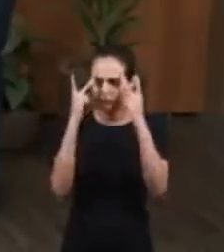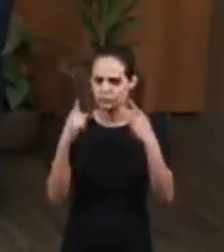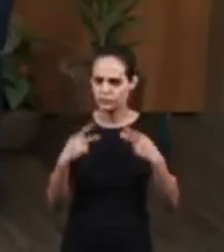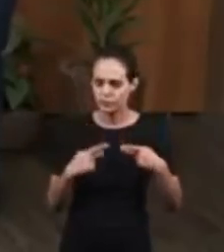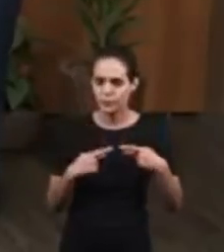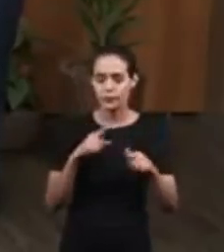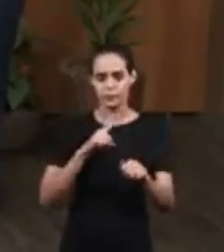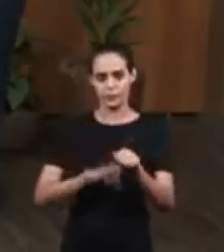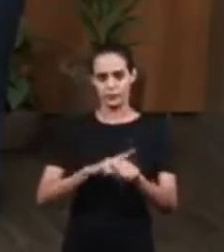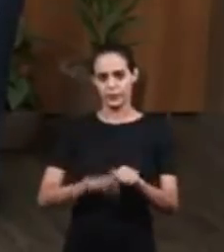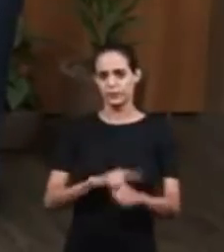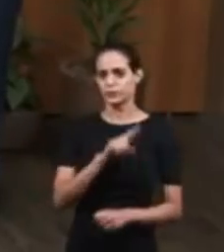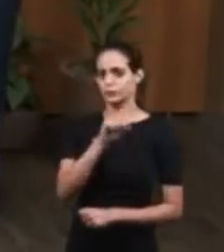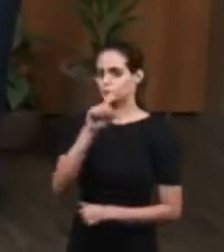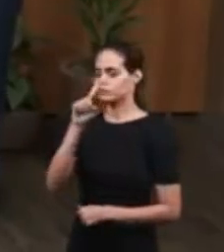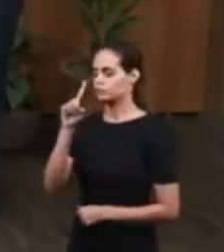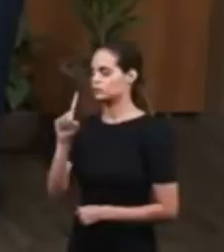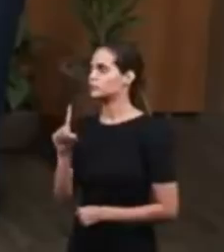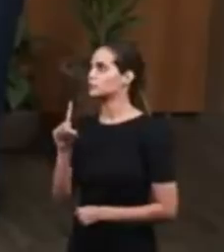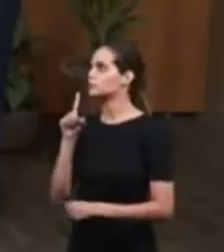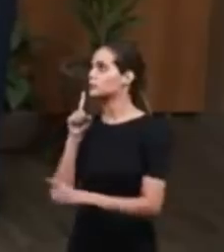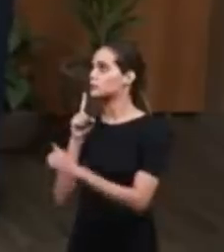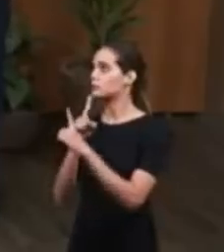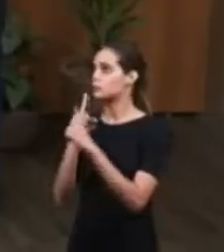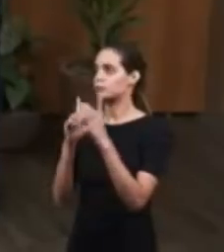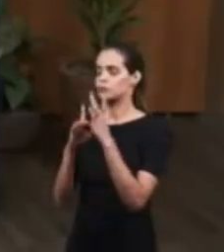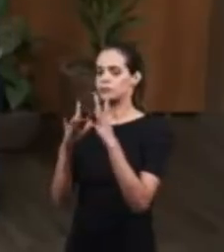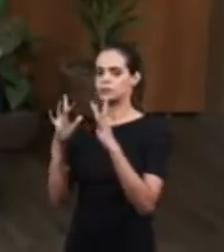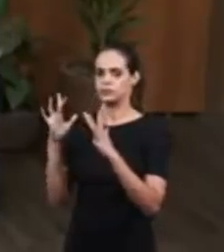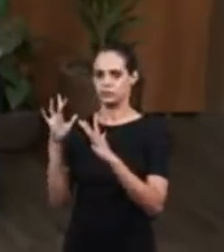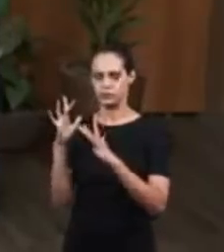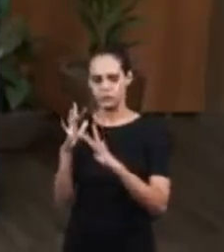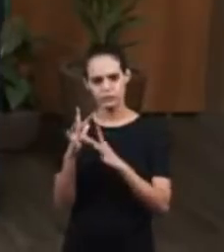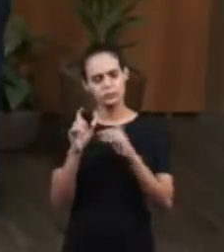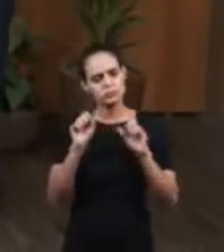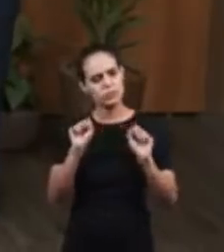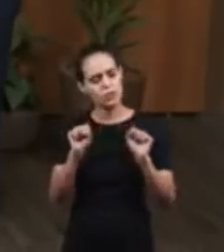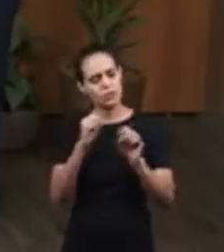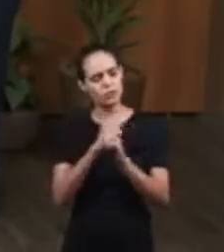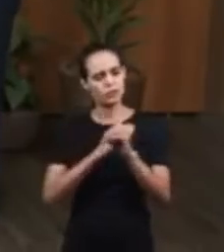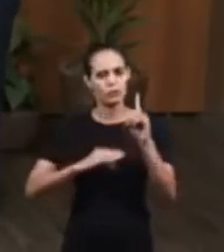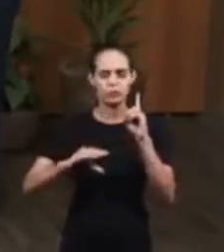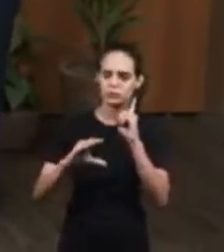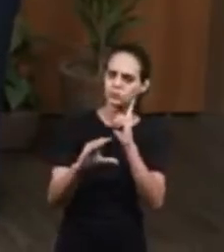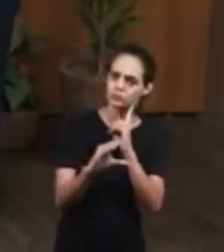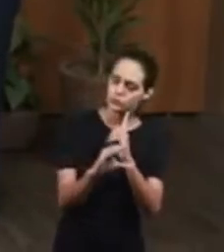in a service. Or maybe in a visit.